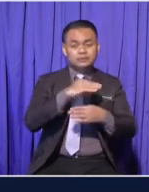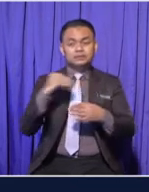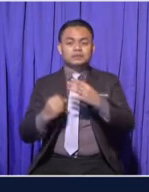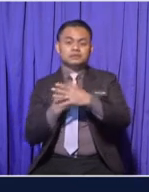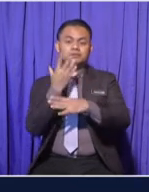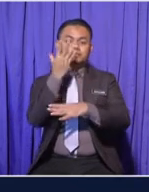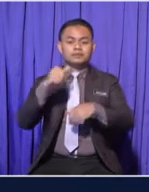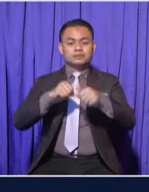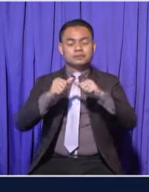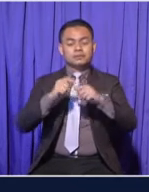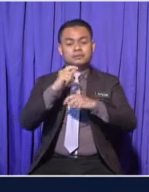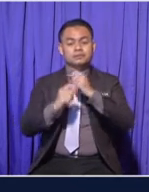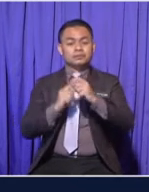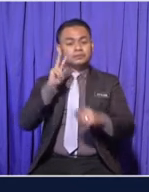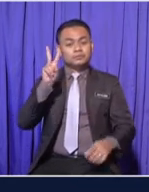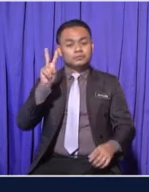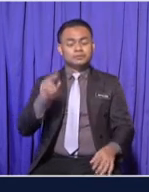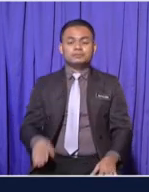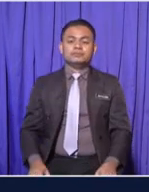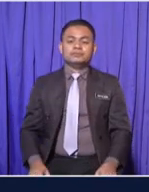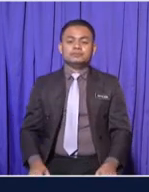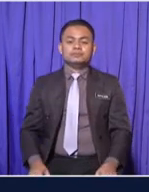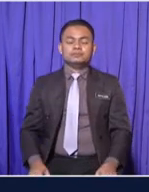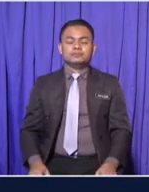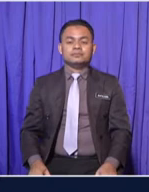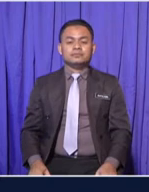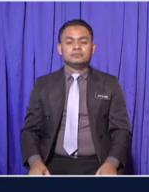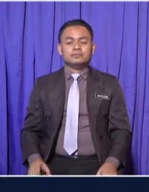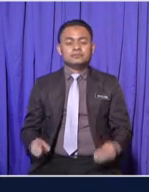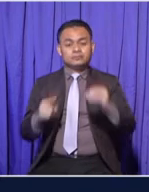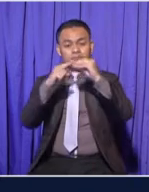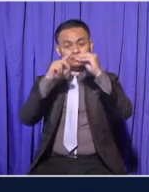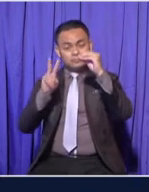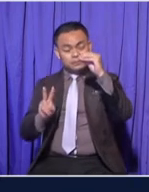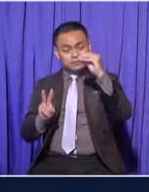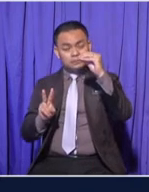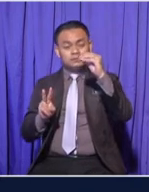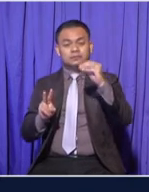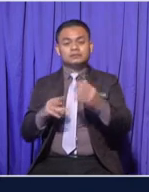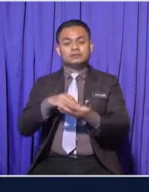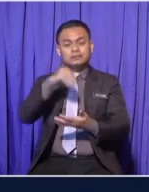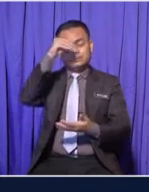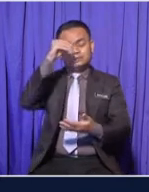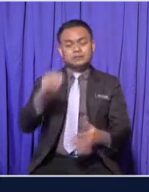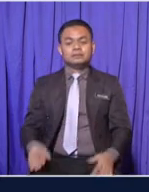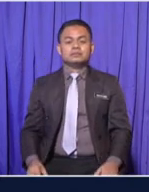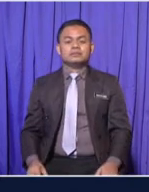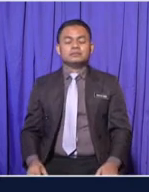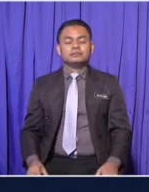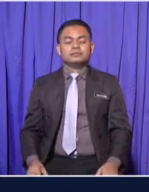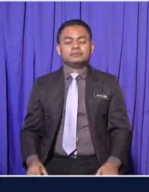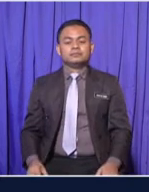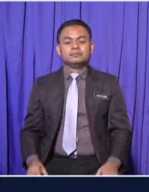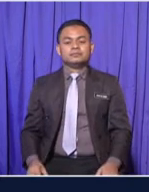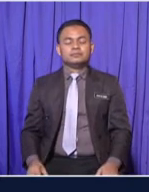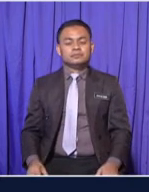year 2 These are the learning objective of today's lesson At the